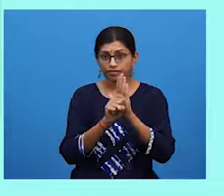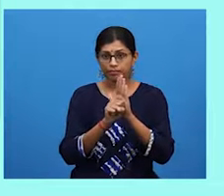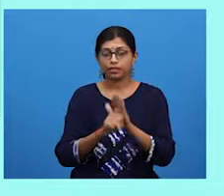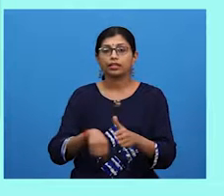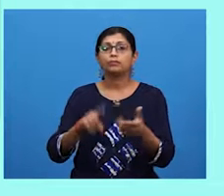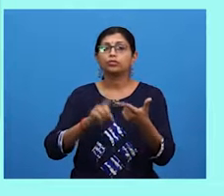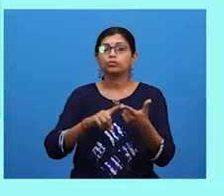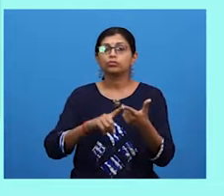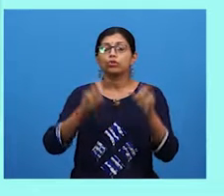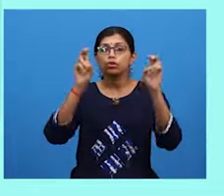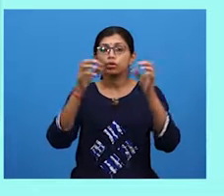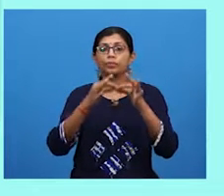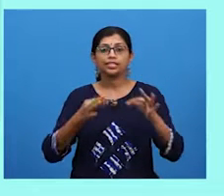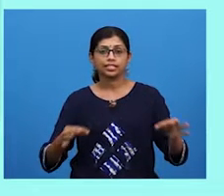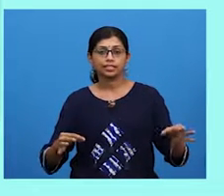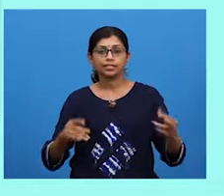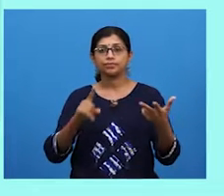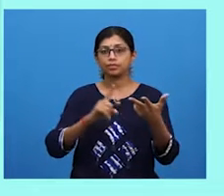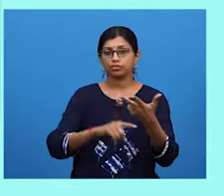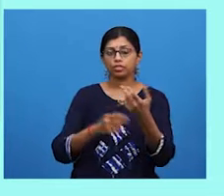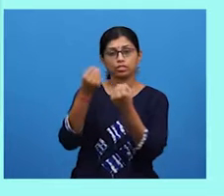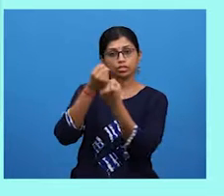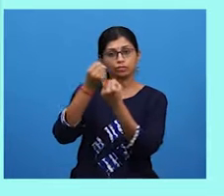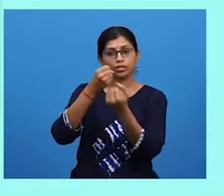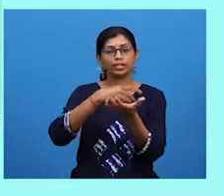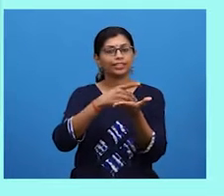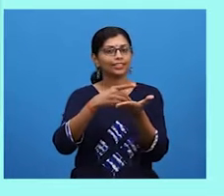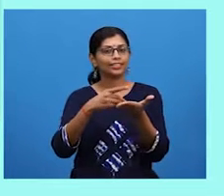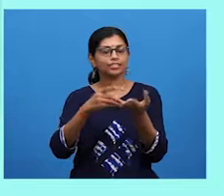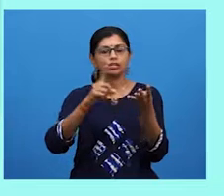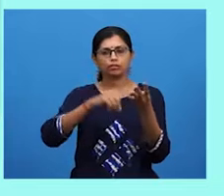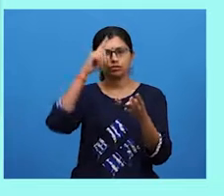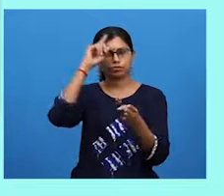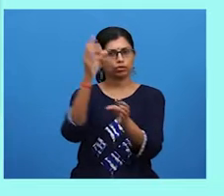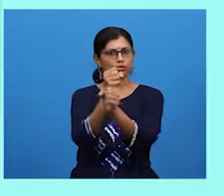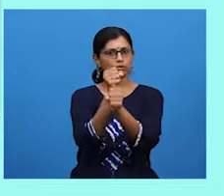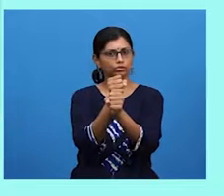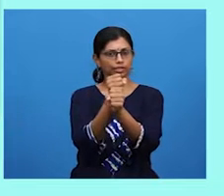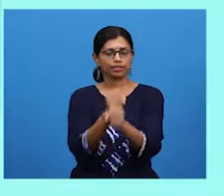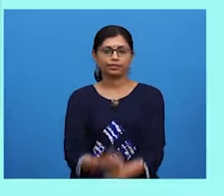sentence, three, supporting details and four, a conclusion.